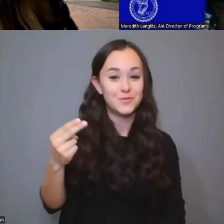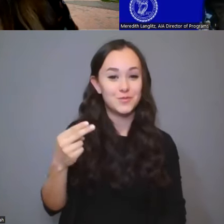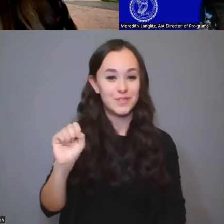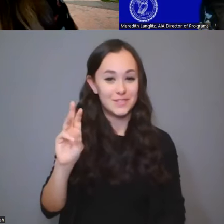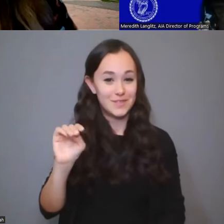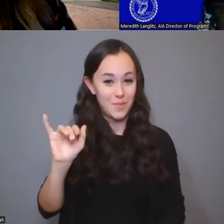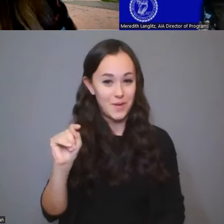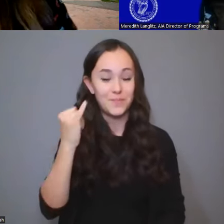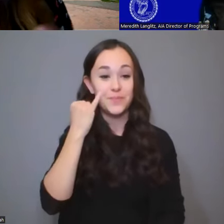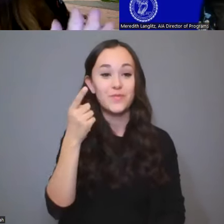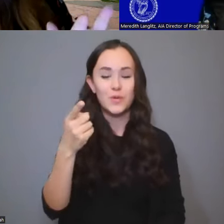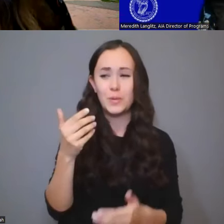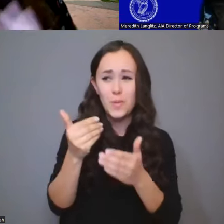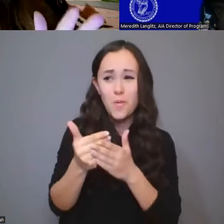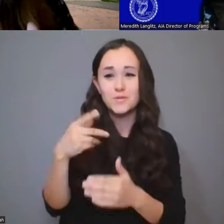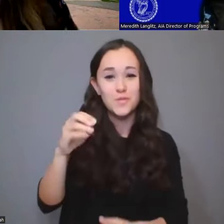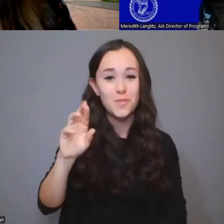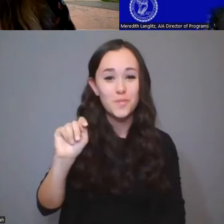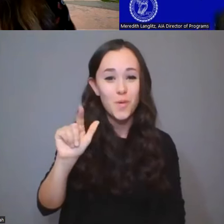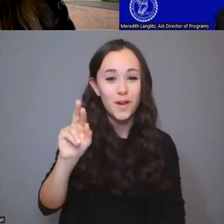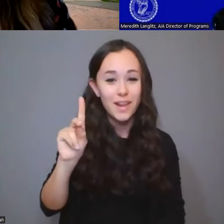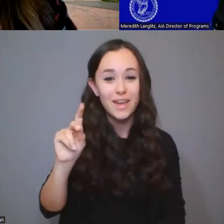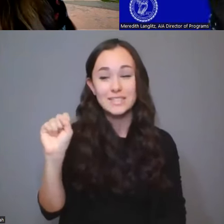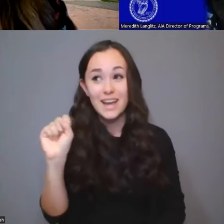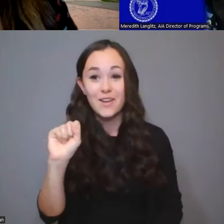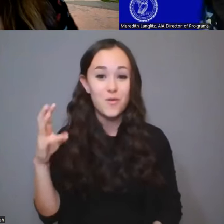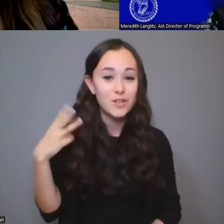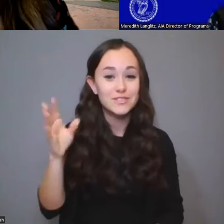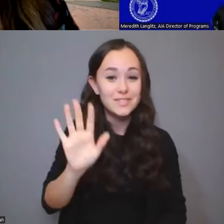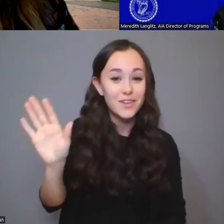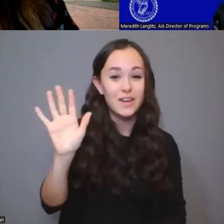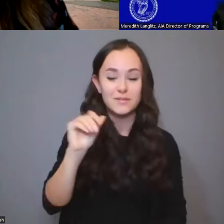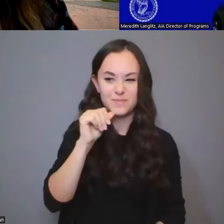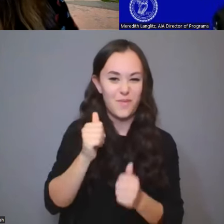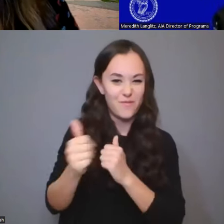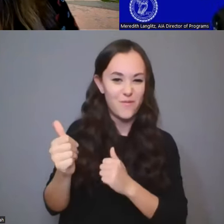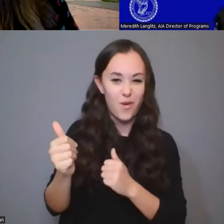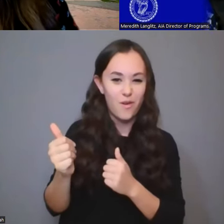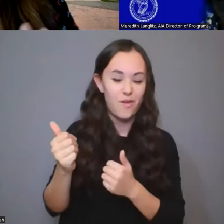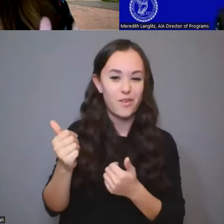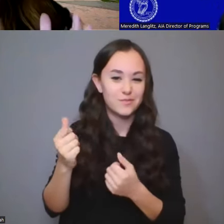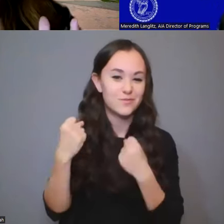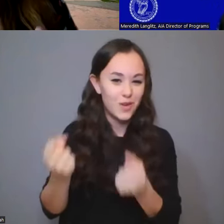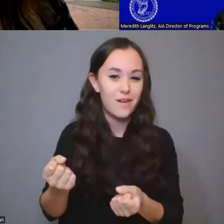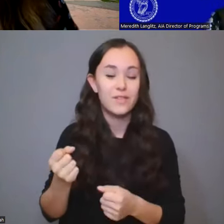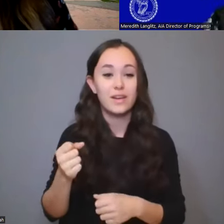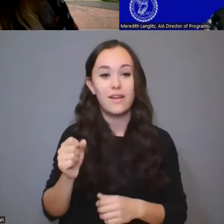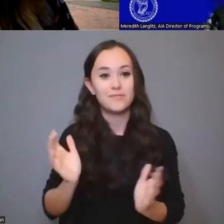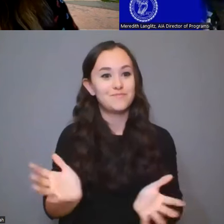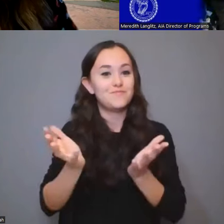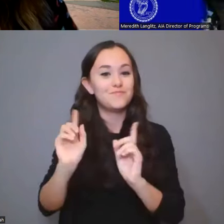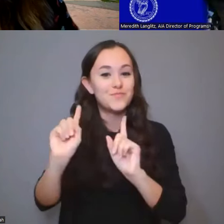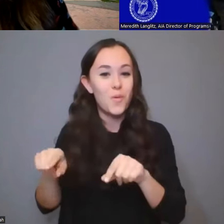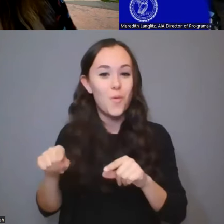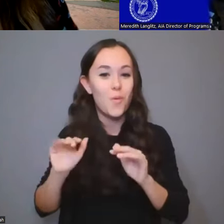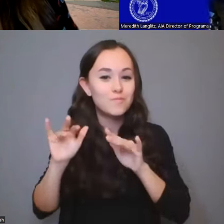or if you're close to Portland, or even Seattle, it's not that far of a drive. Going and attending is one of the, it's like the highlight of the